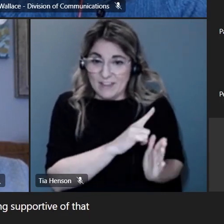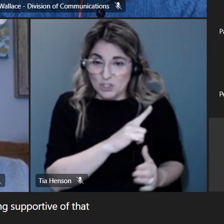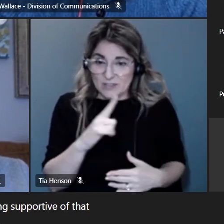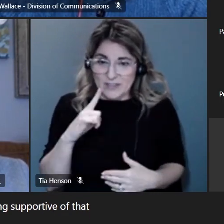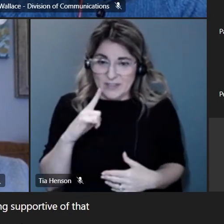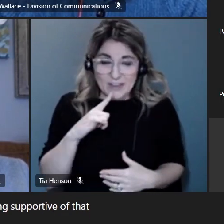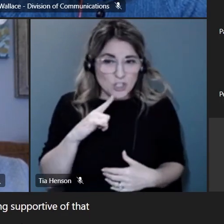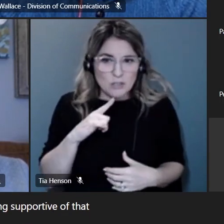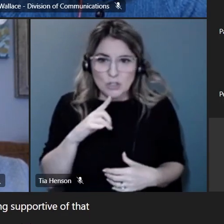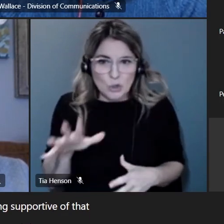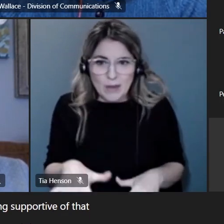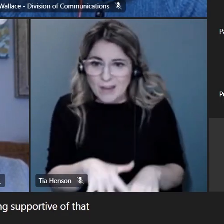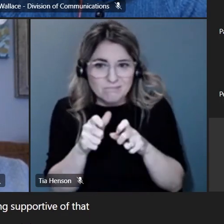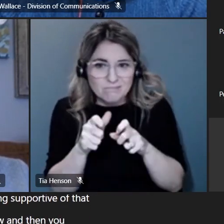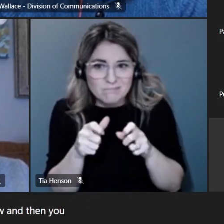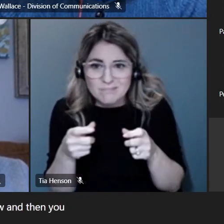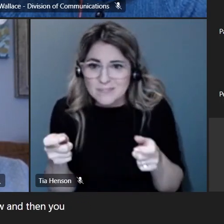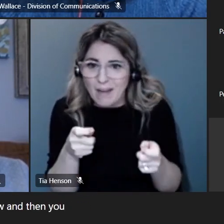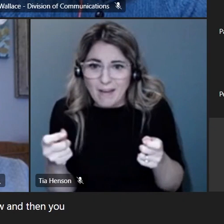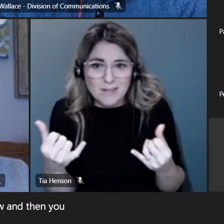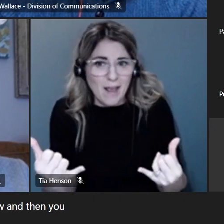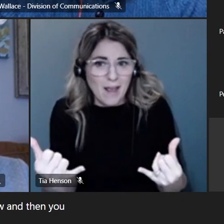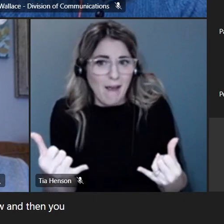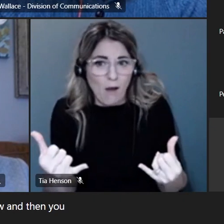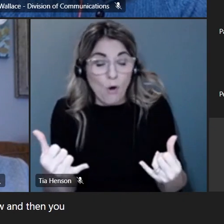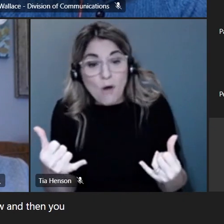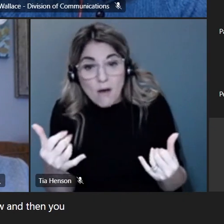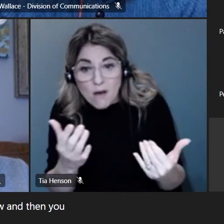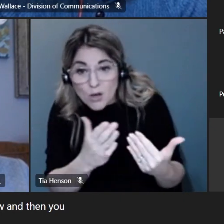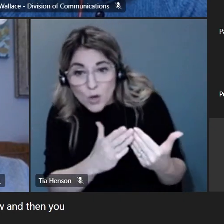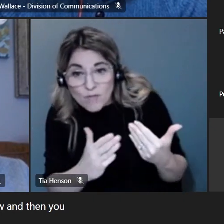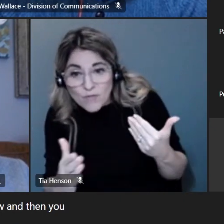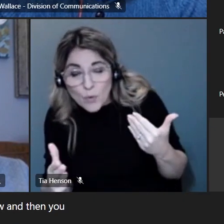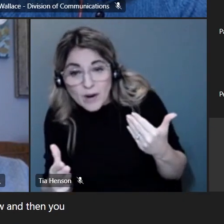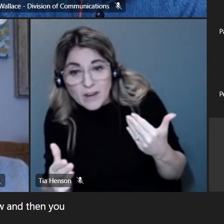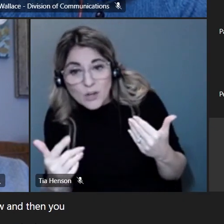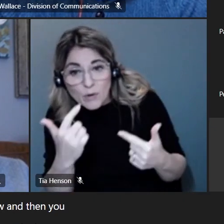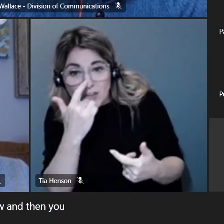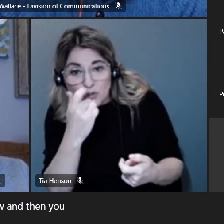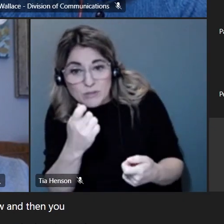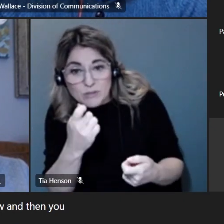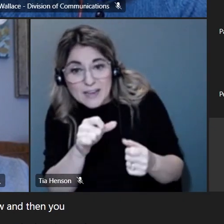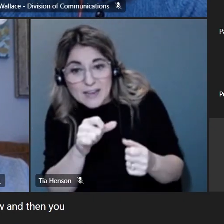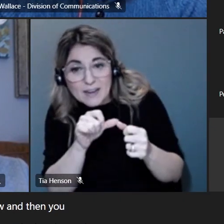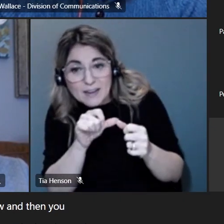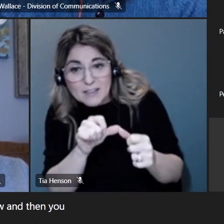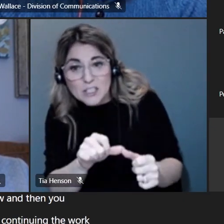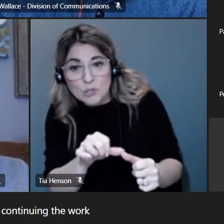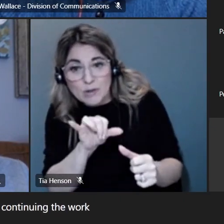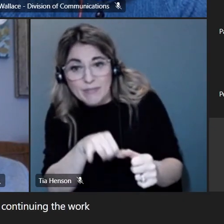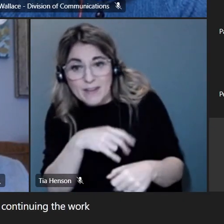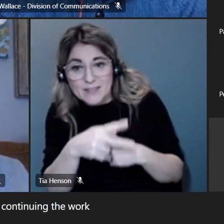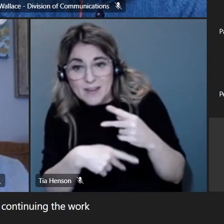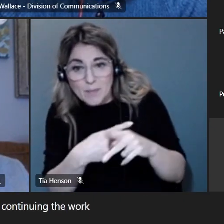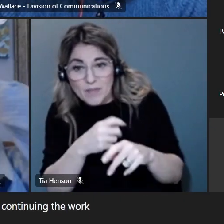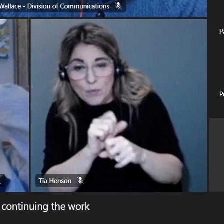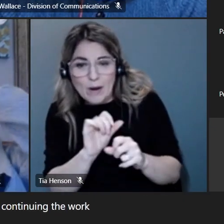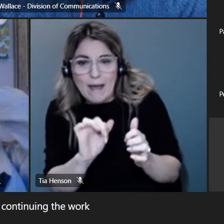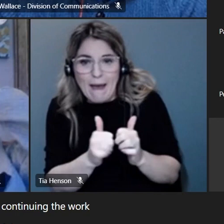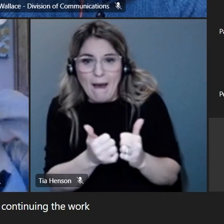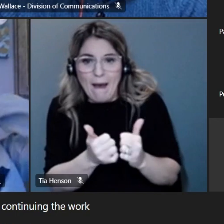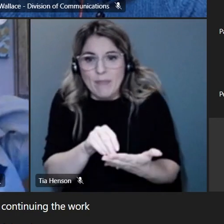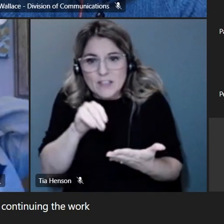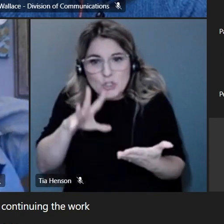um and then you know going forward if there's interest in continuing the work around how student voice can be